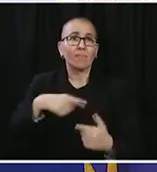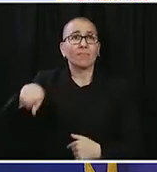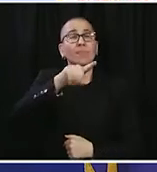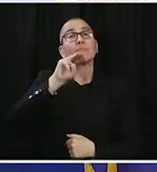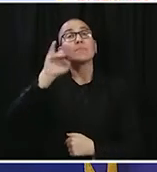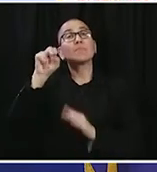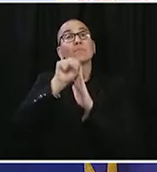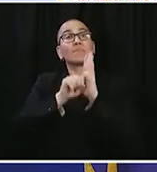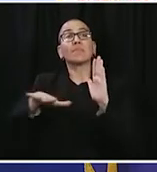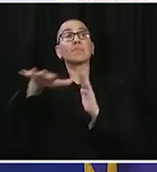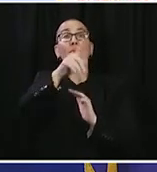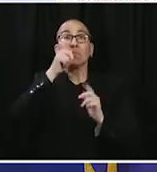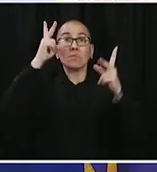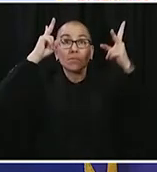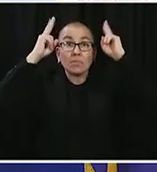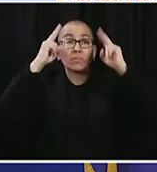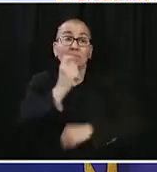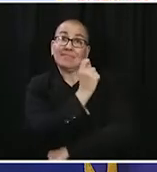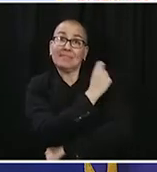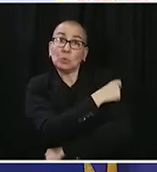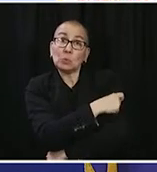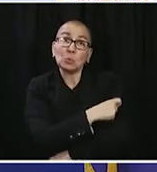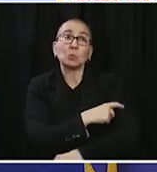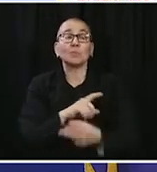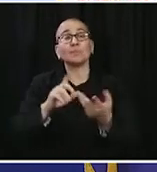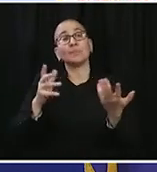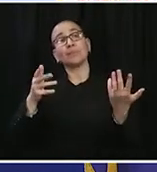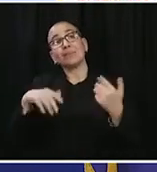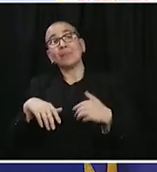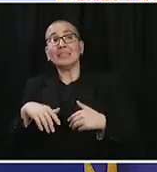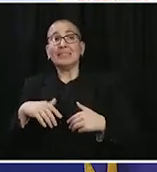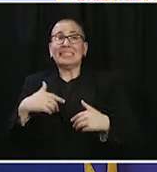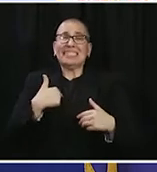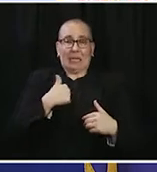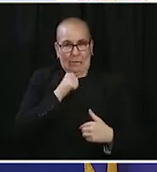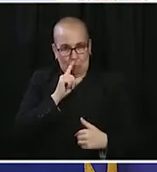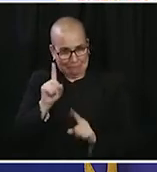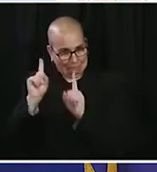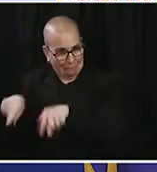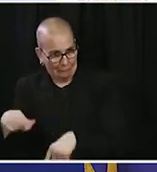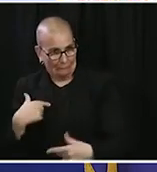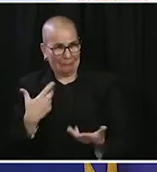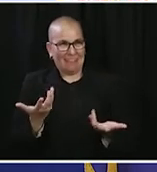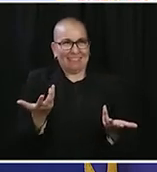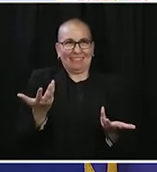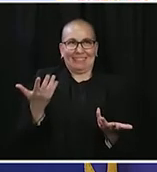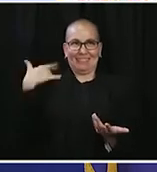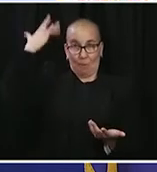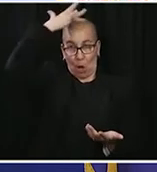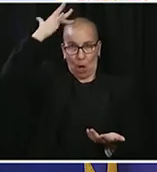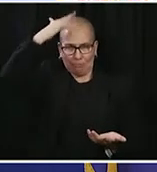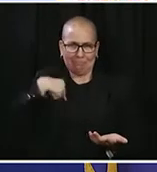this area, but this is a big area. These are a lot of small business owners. They're very successful, and once again, it's a part of what